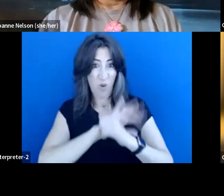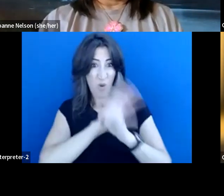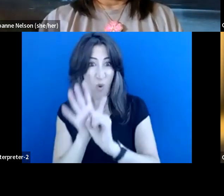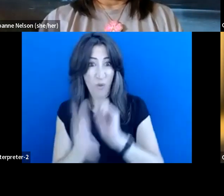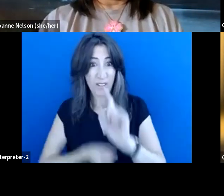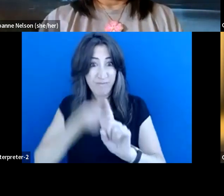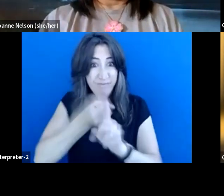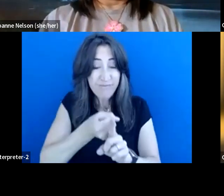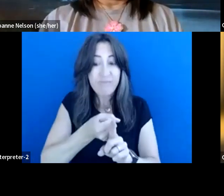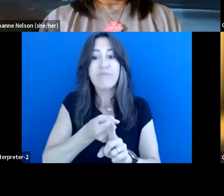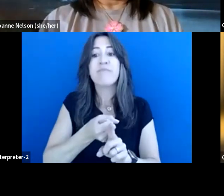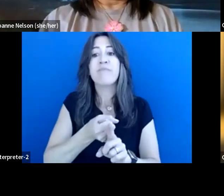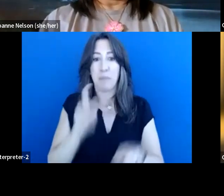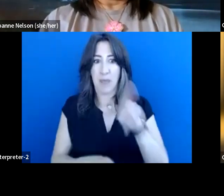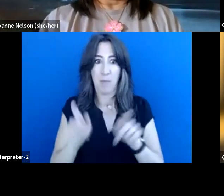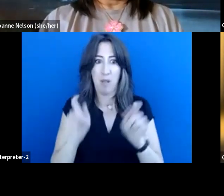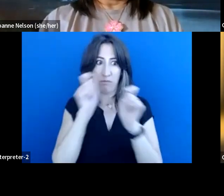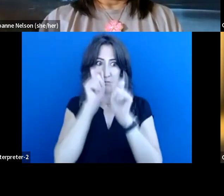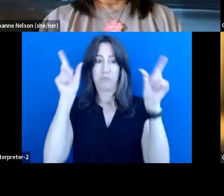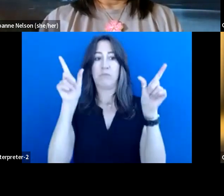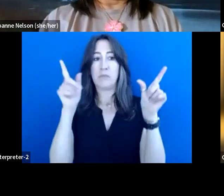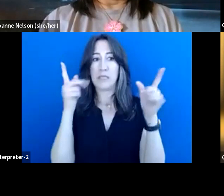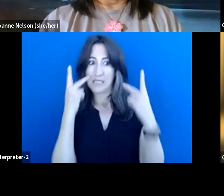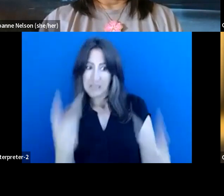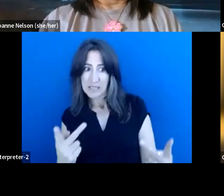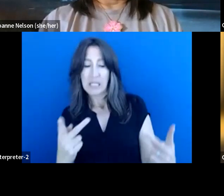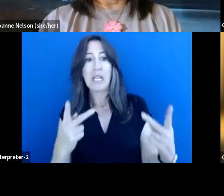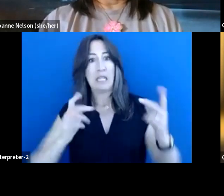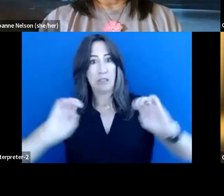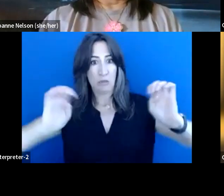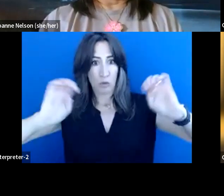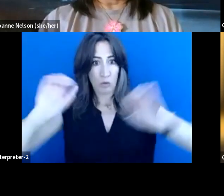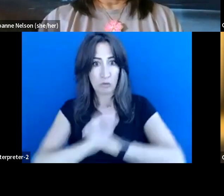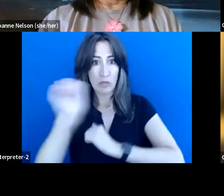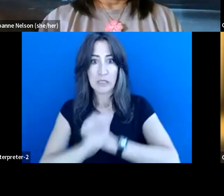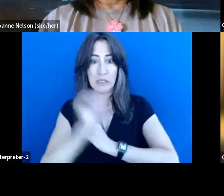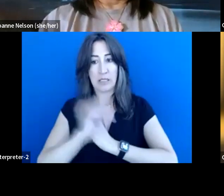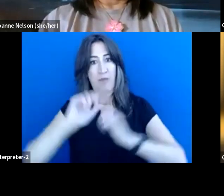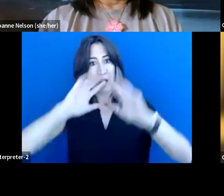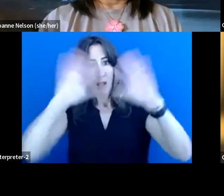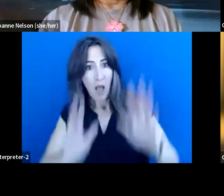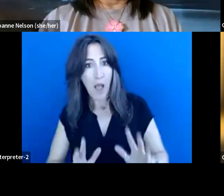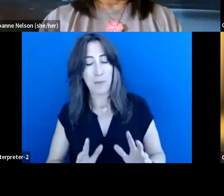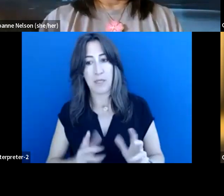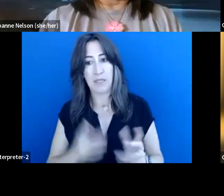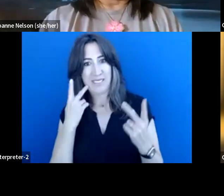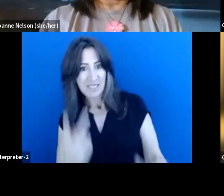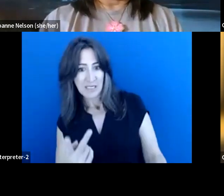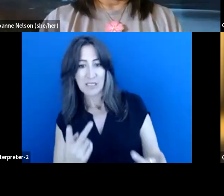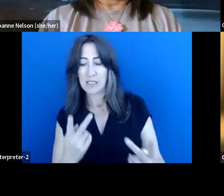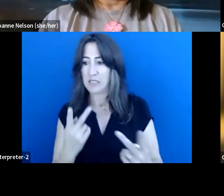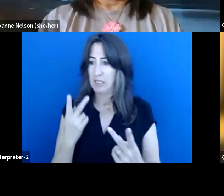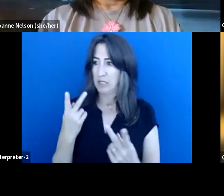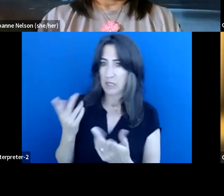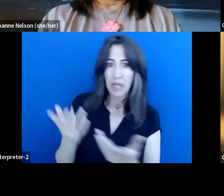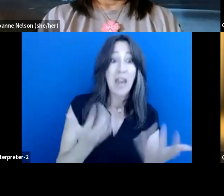that's happening now, and sort of looking at our communities to actually start beginning to have those conversation of what do